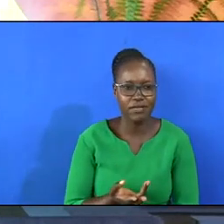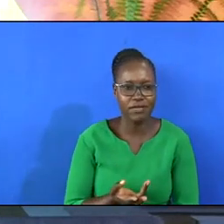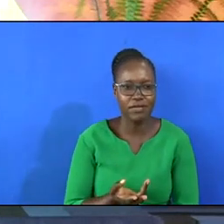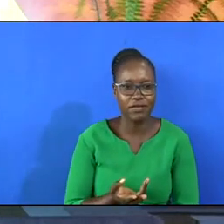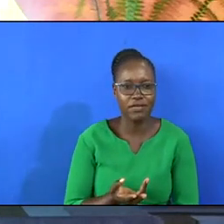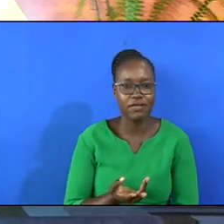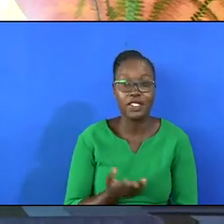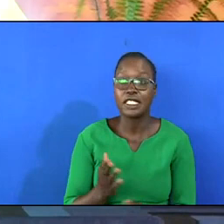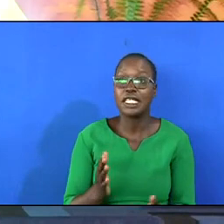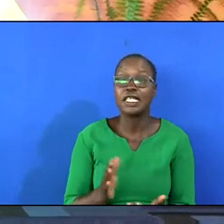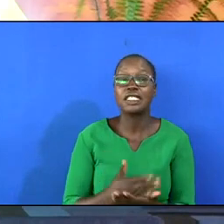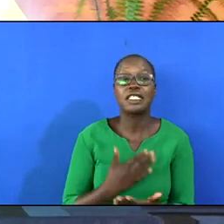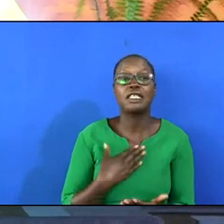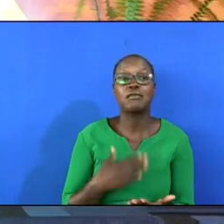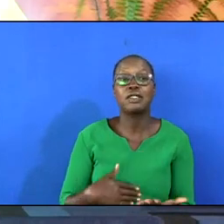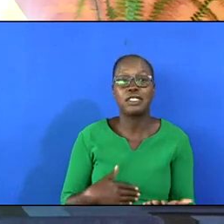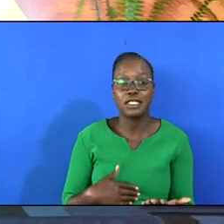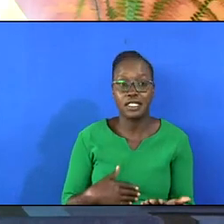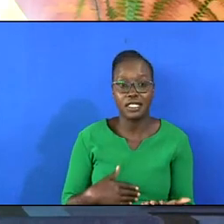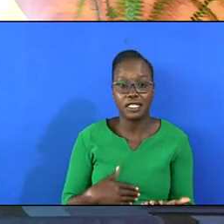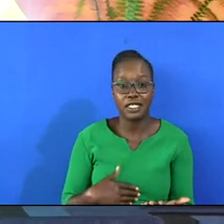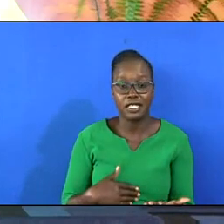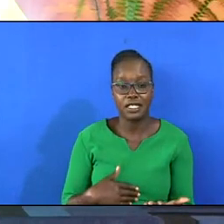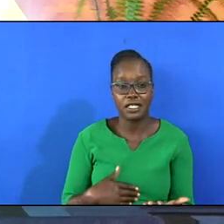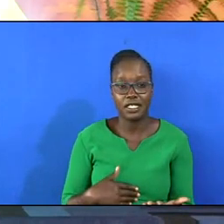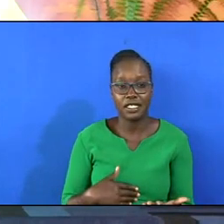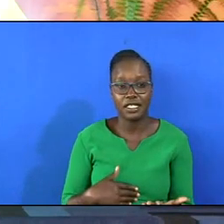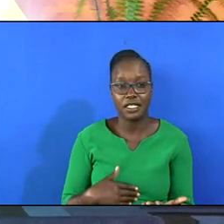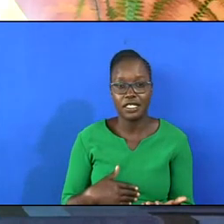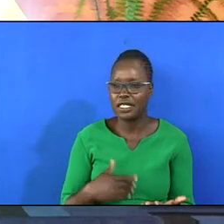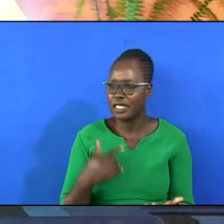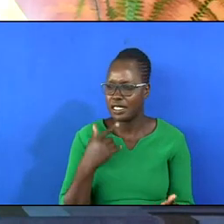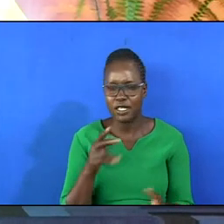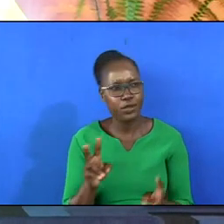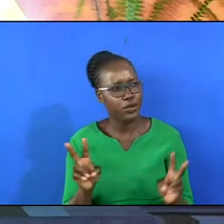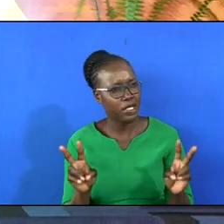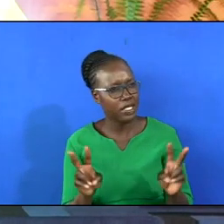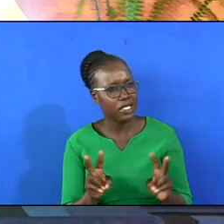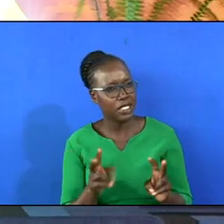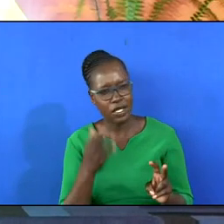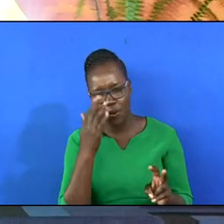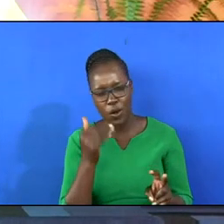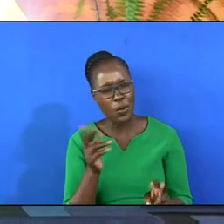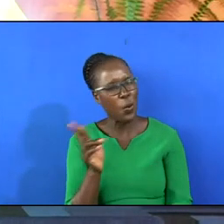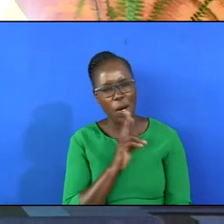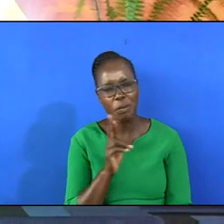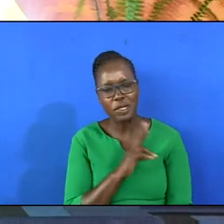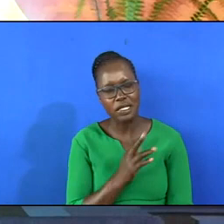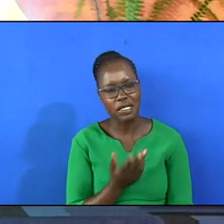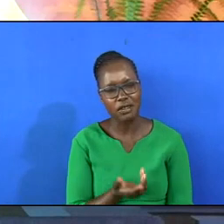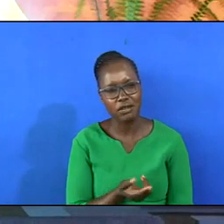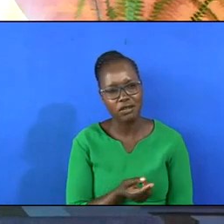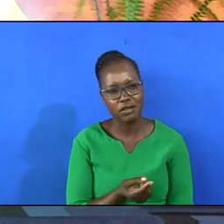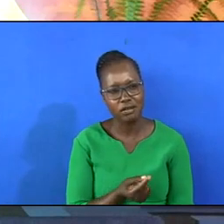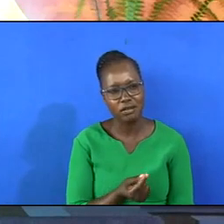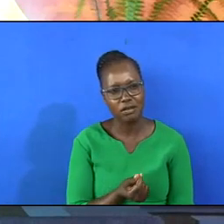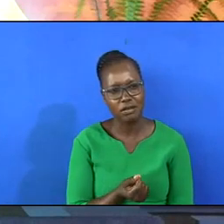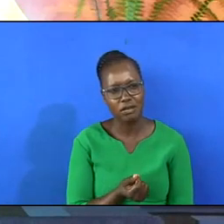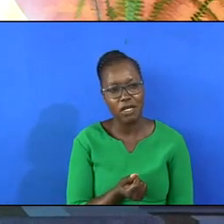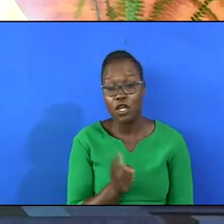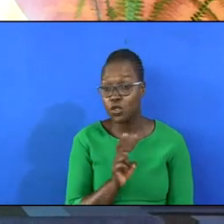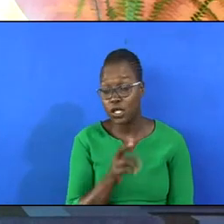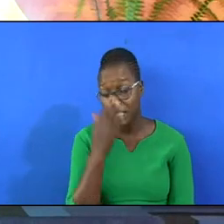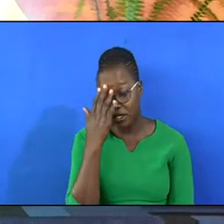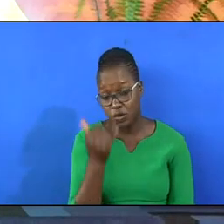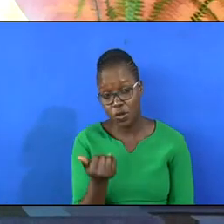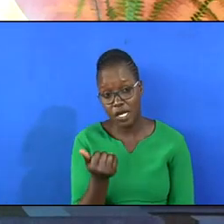And there is somebody here listening to me. You can see why you are bitter. You can